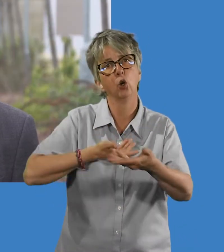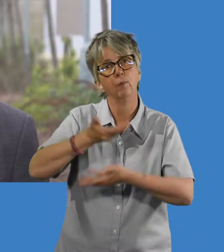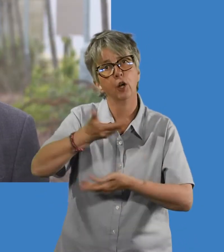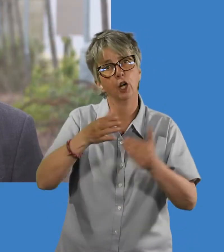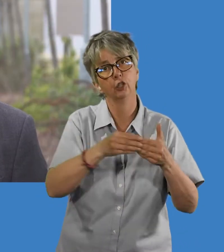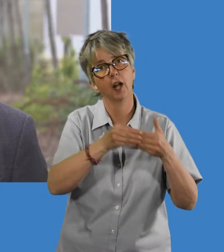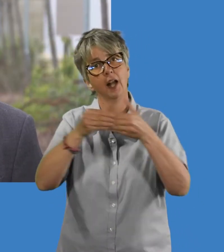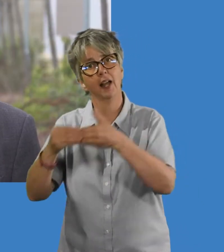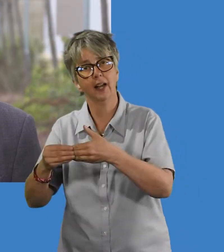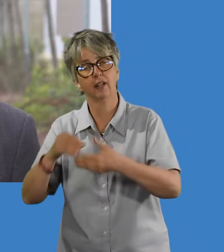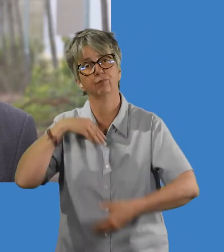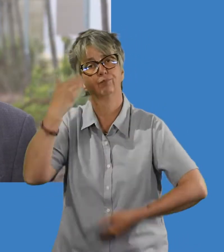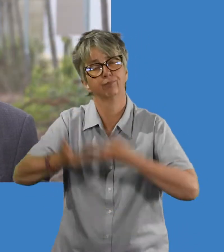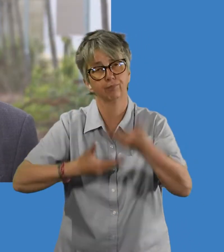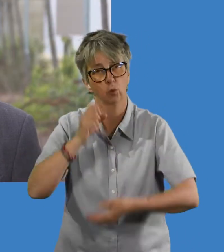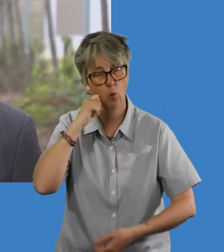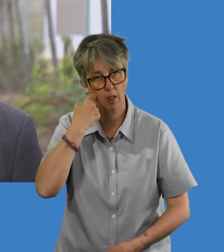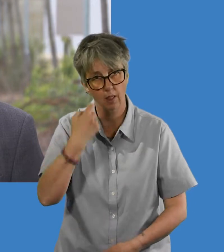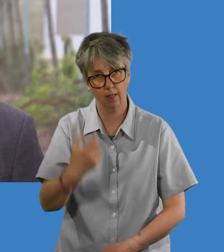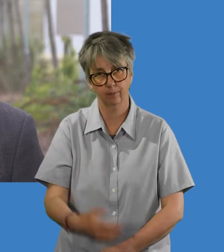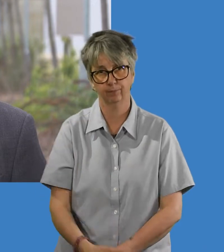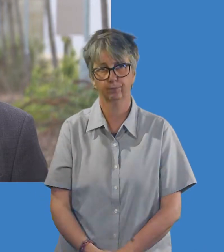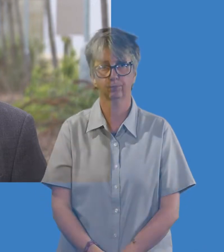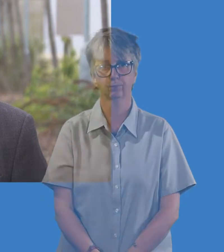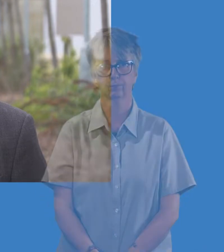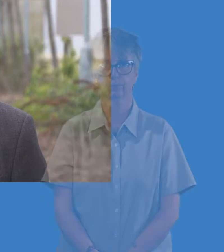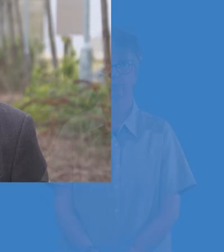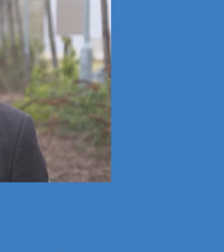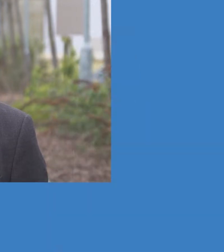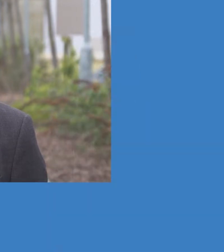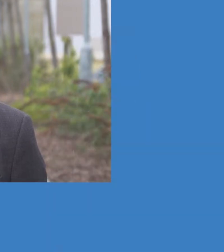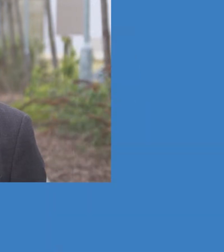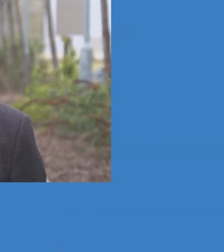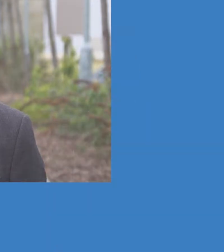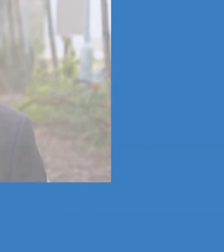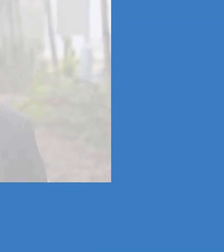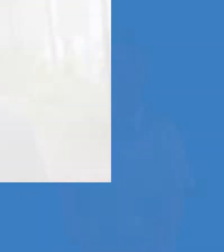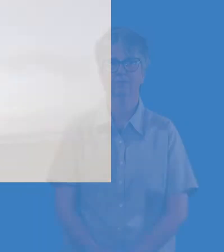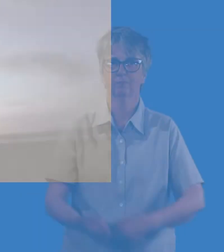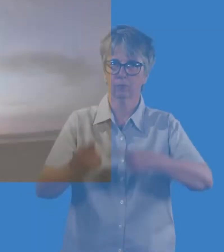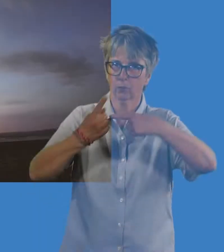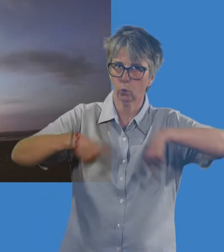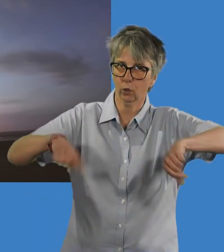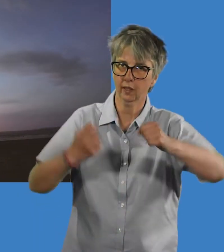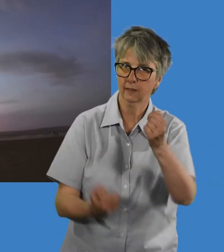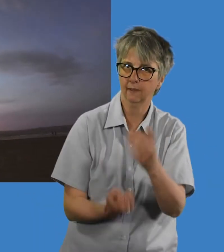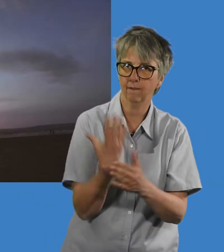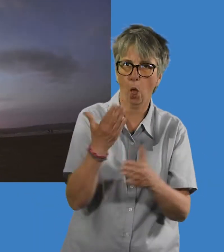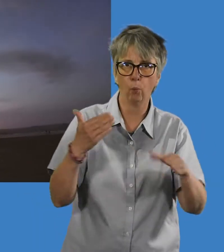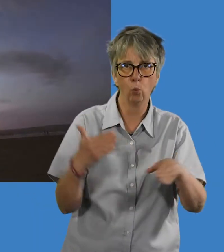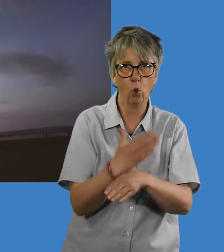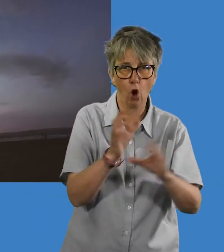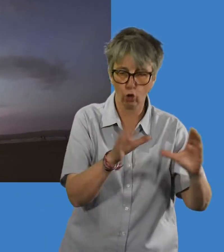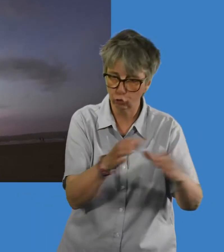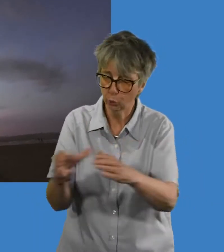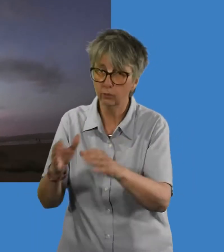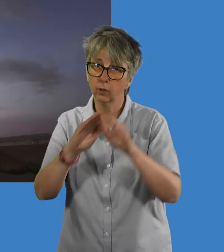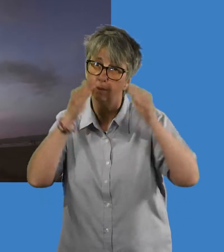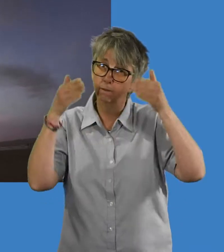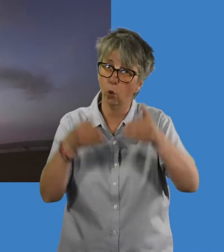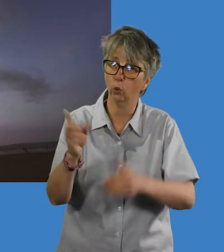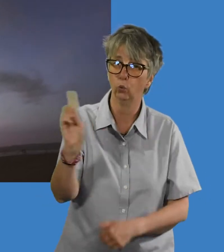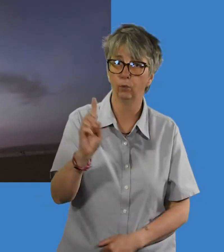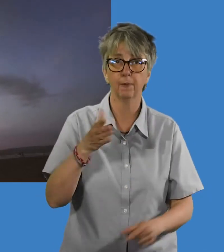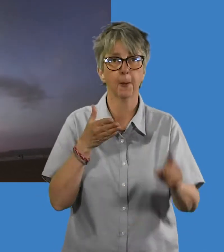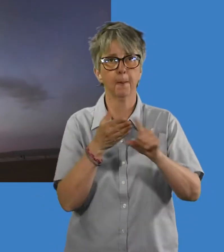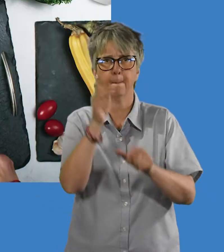League, Shat Rafiq, to tell us a little bit more about our Act as One workstreams. We've developed a number of work programmes